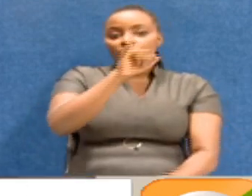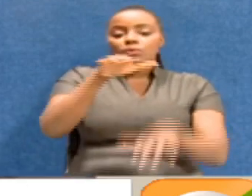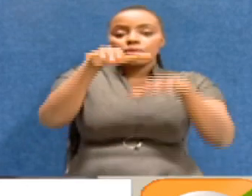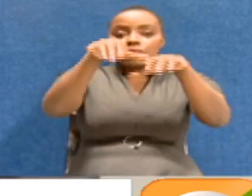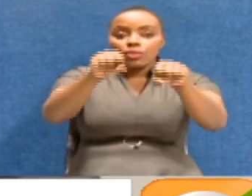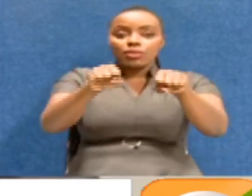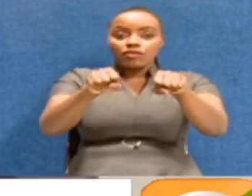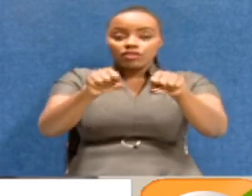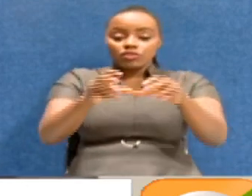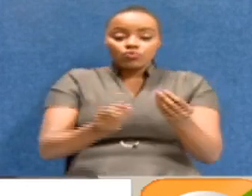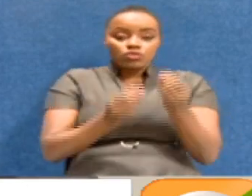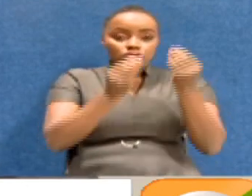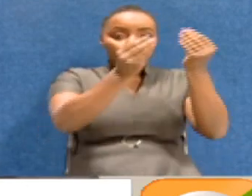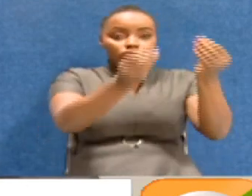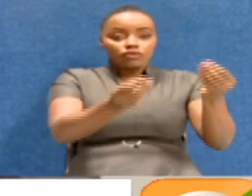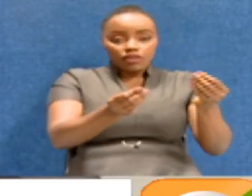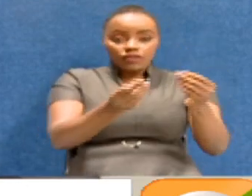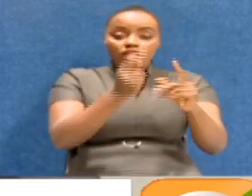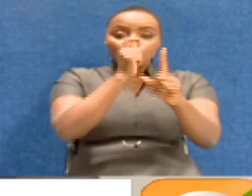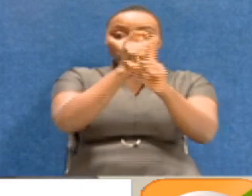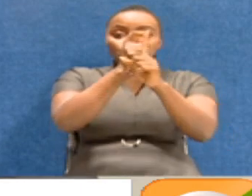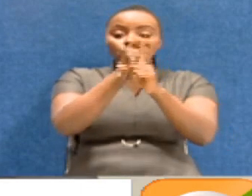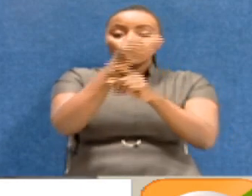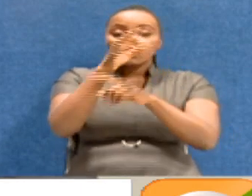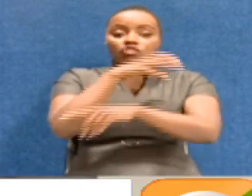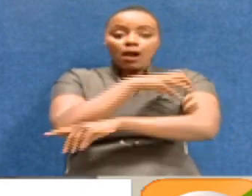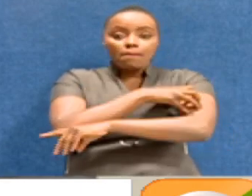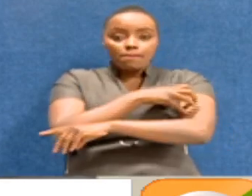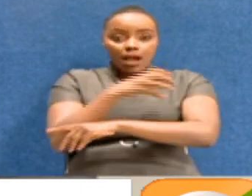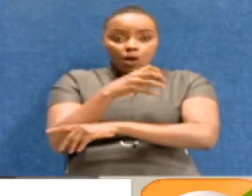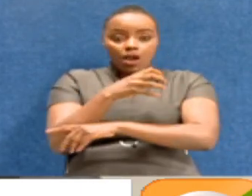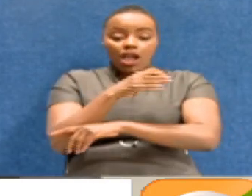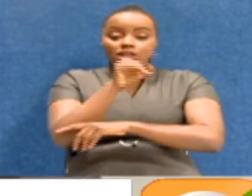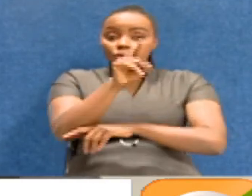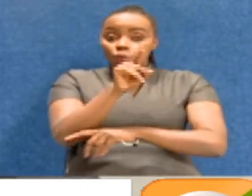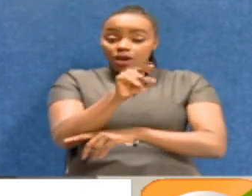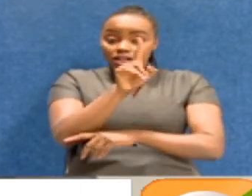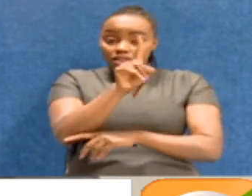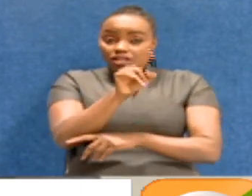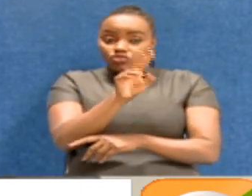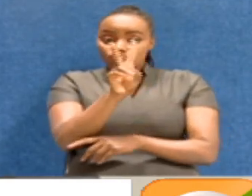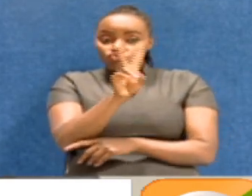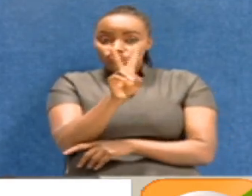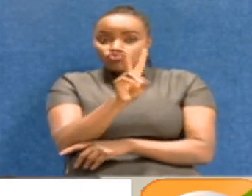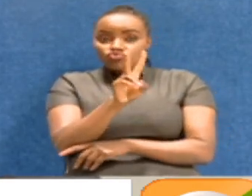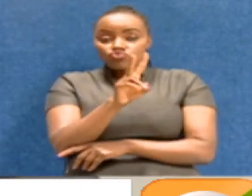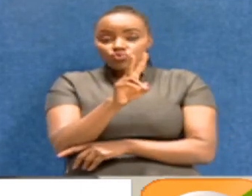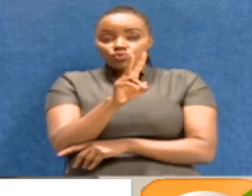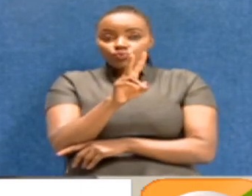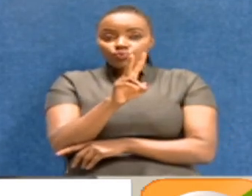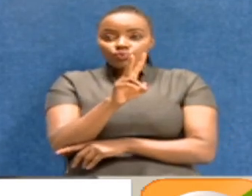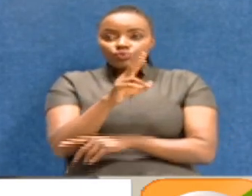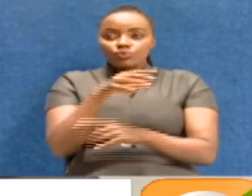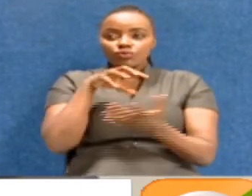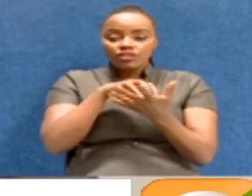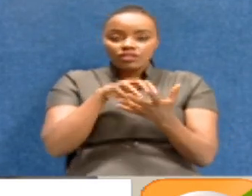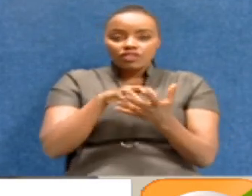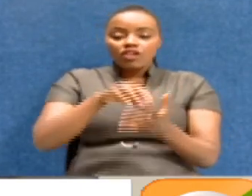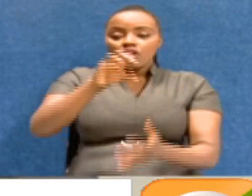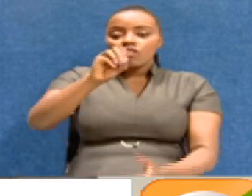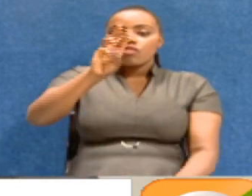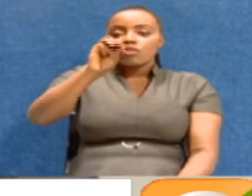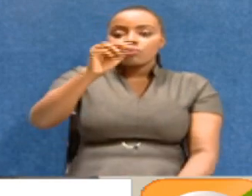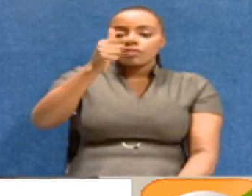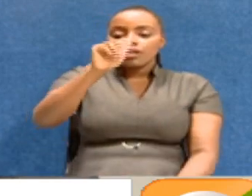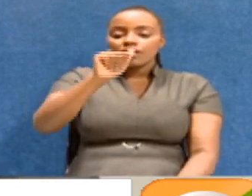Today she was handed the instruments of power. Yeah. And in one of those two cases, Omdata is challenging the constitutionality